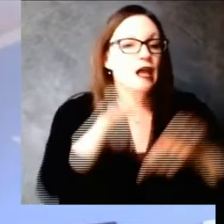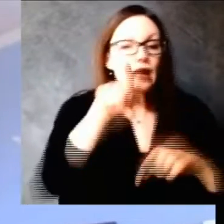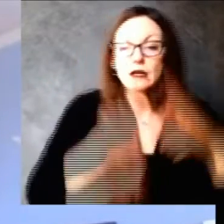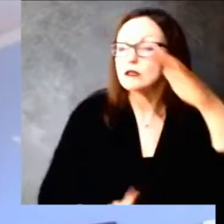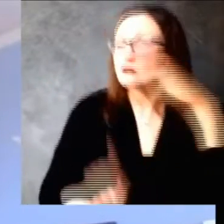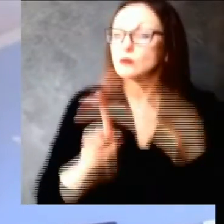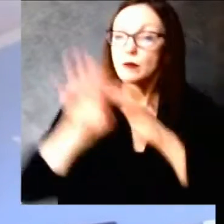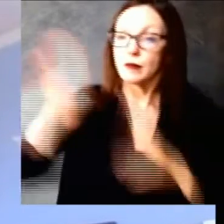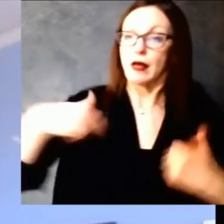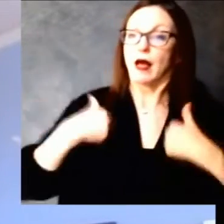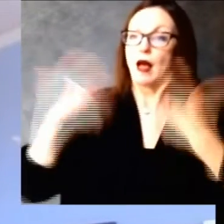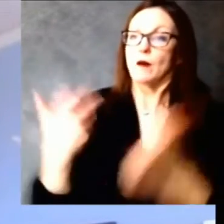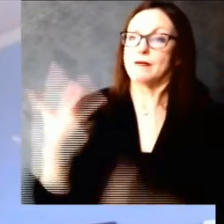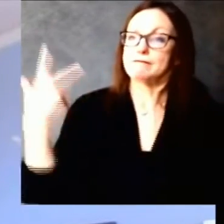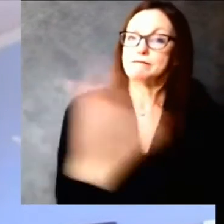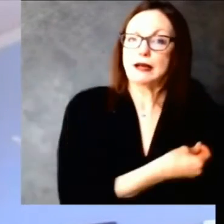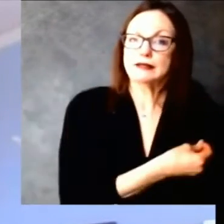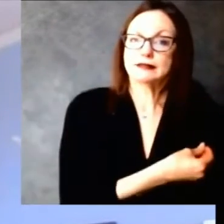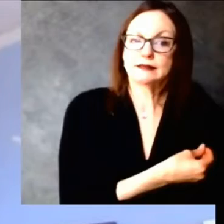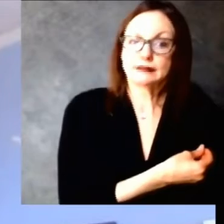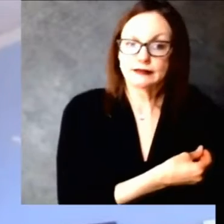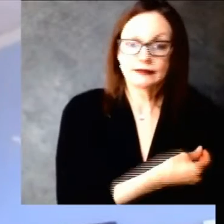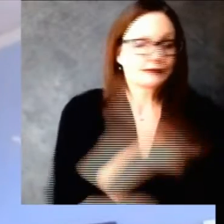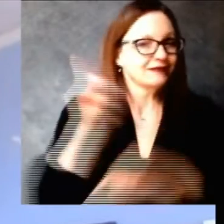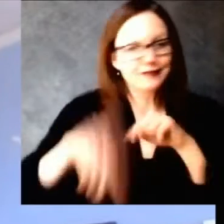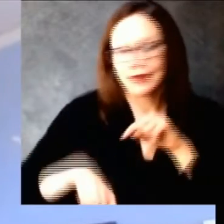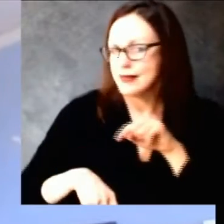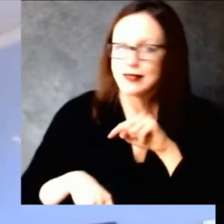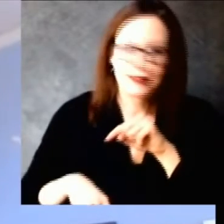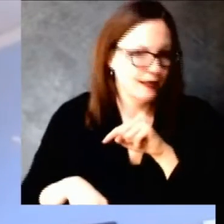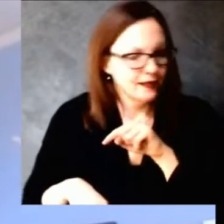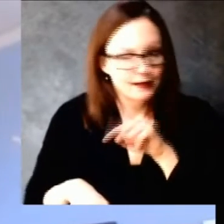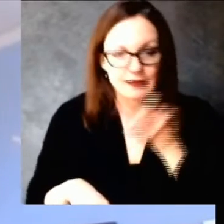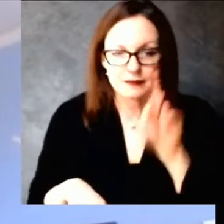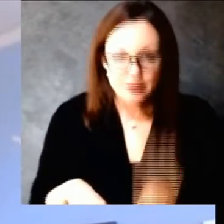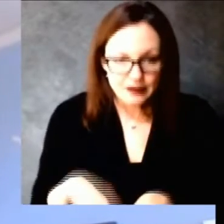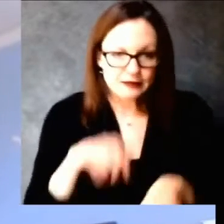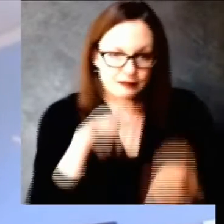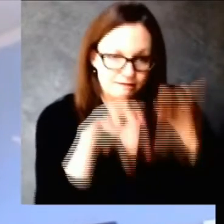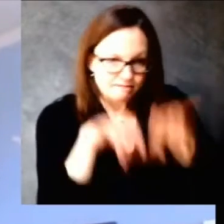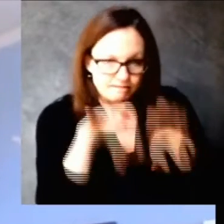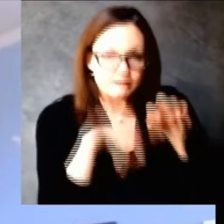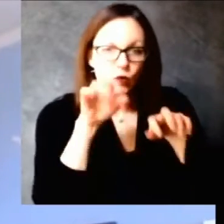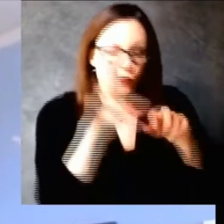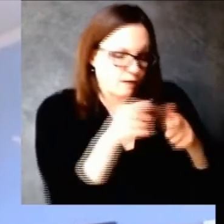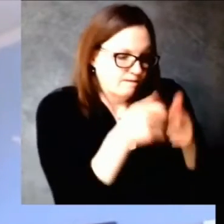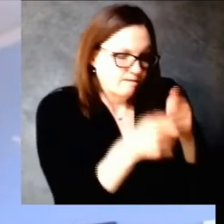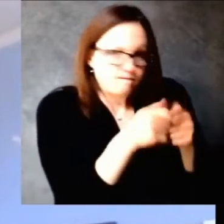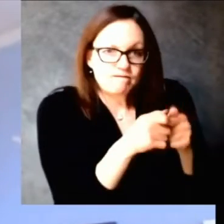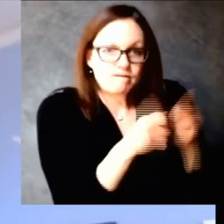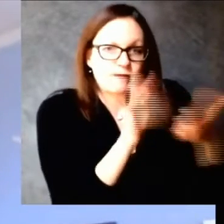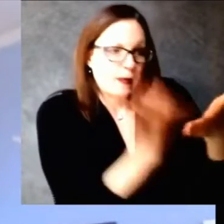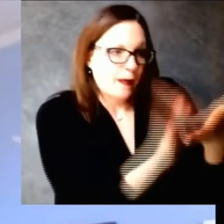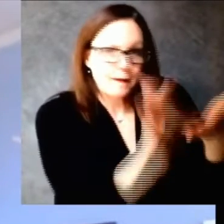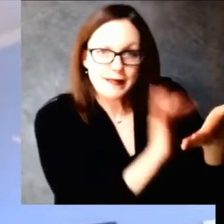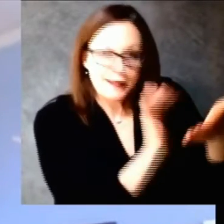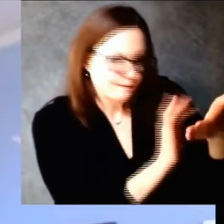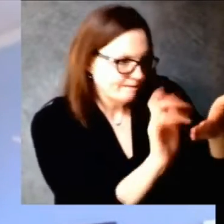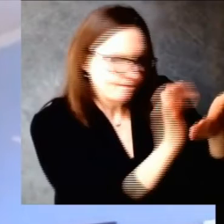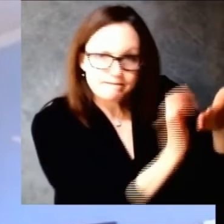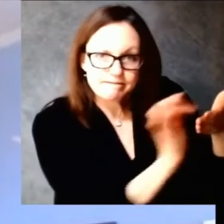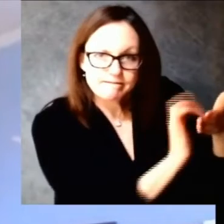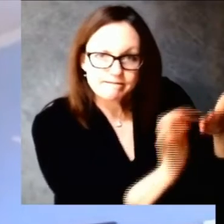it is a it is a step forward and it offers another avenue for individuals who are currently